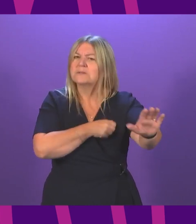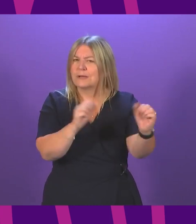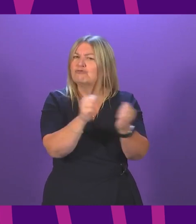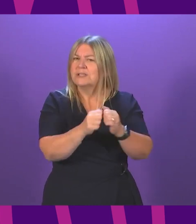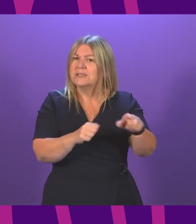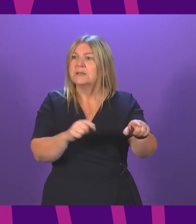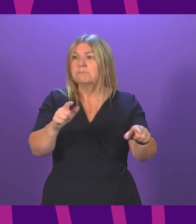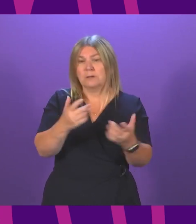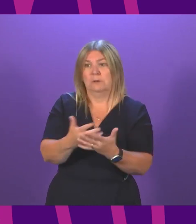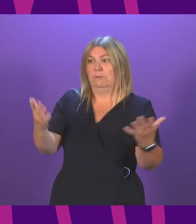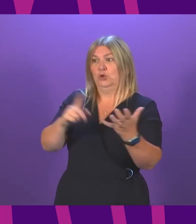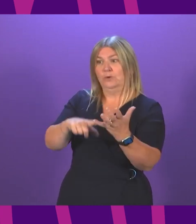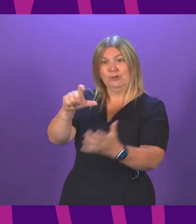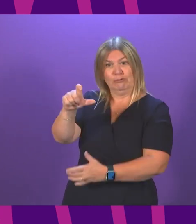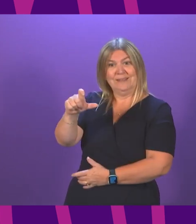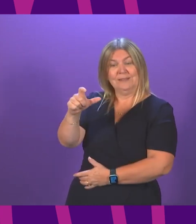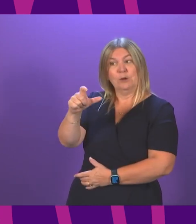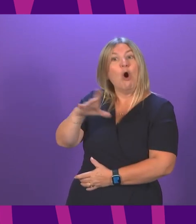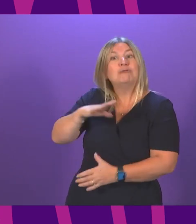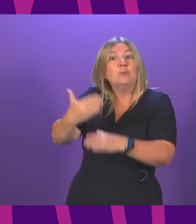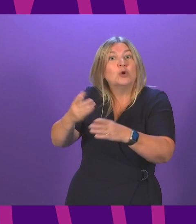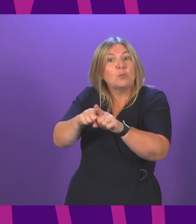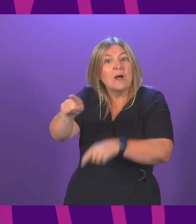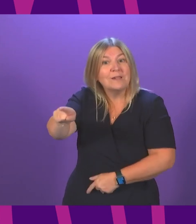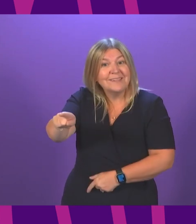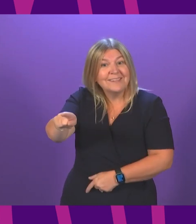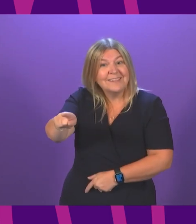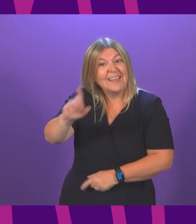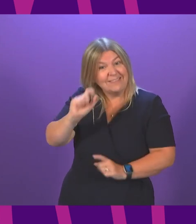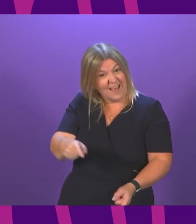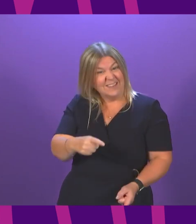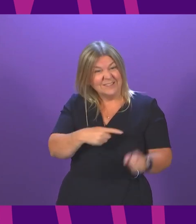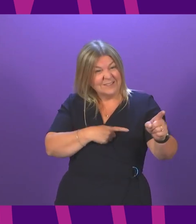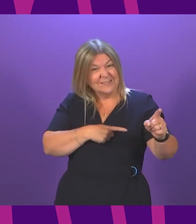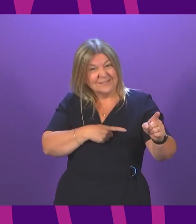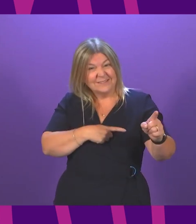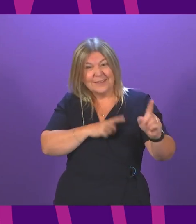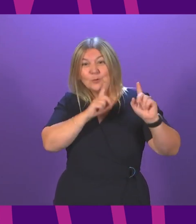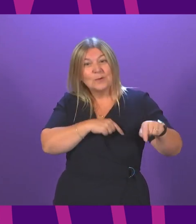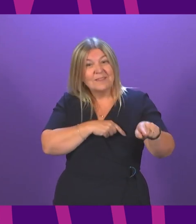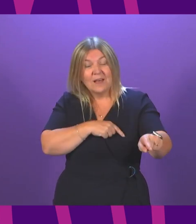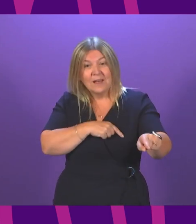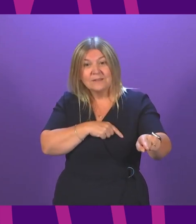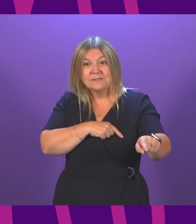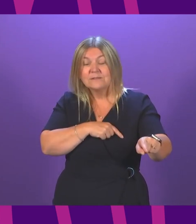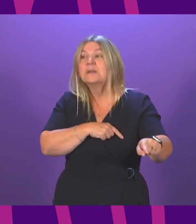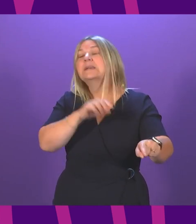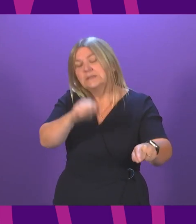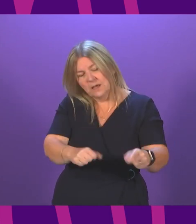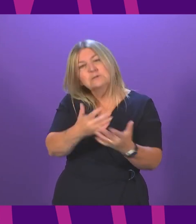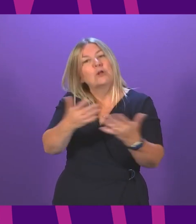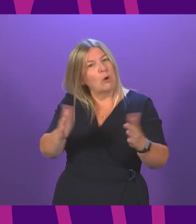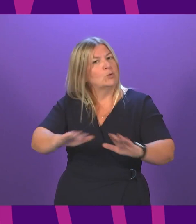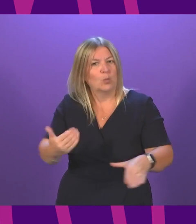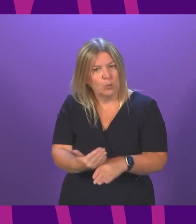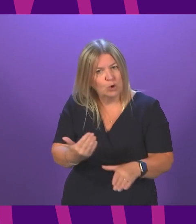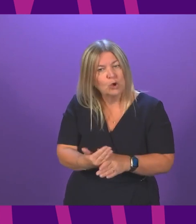on universal credit are already working. That is the point that is being missed here. Many others are not able to work, but they will all have